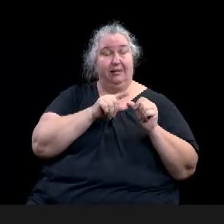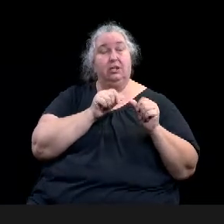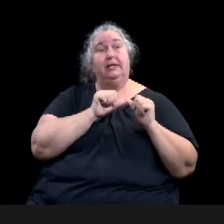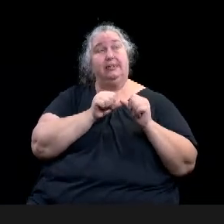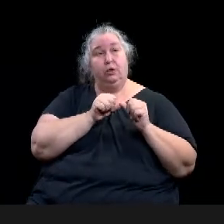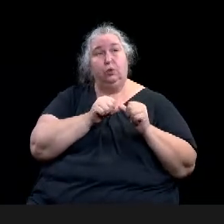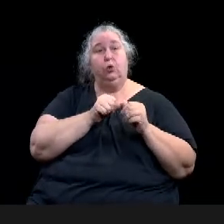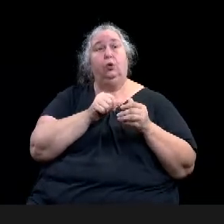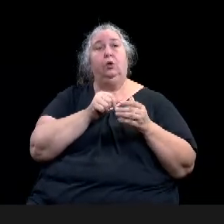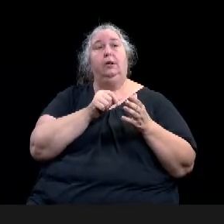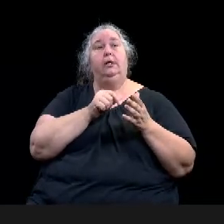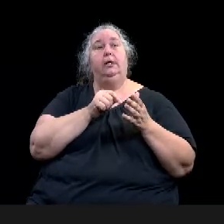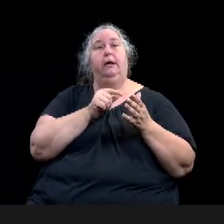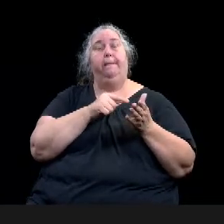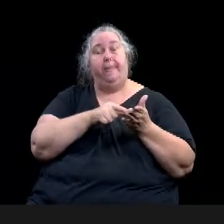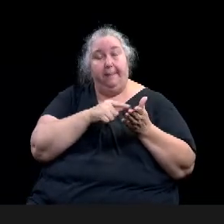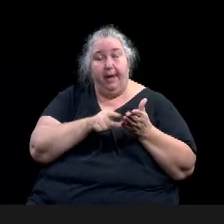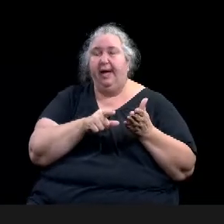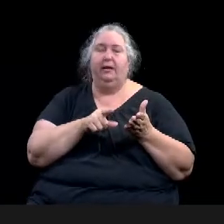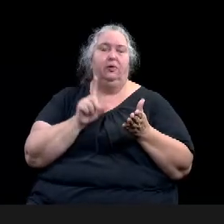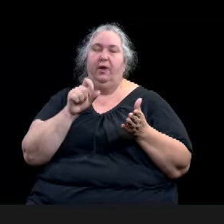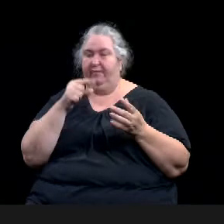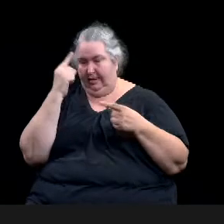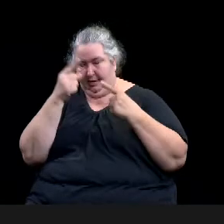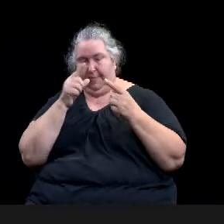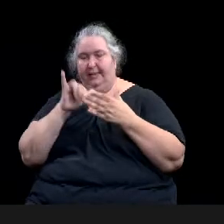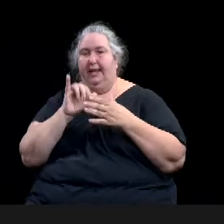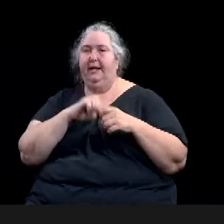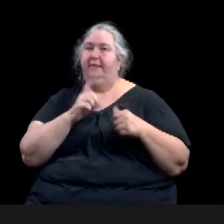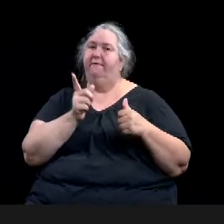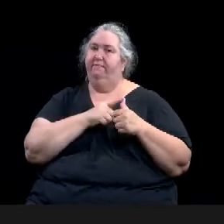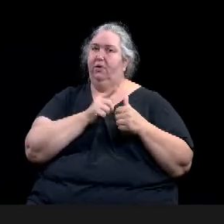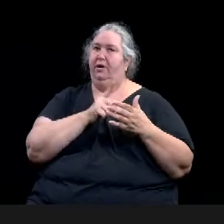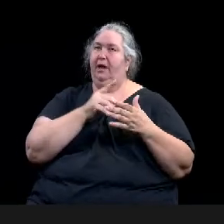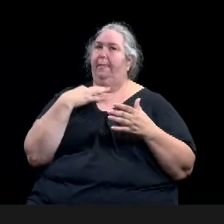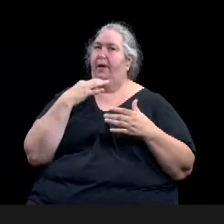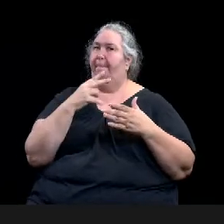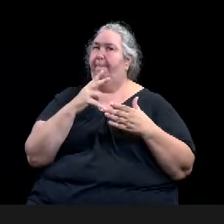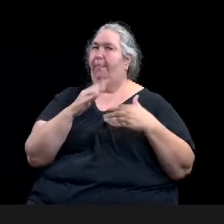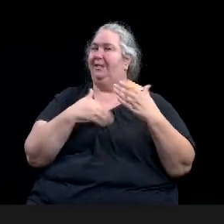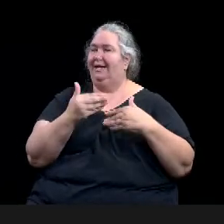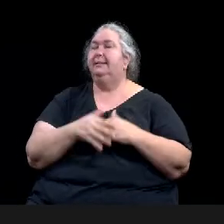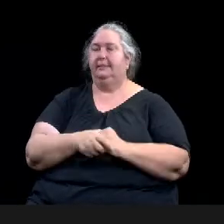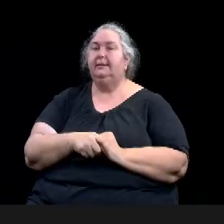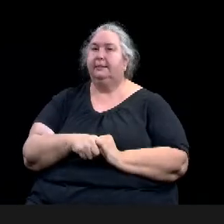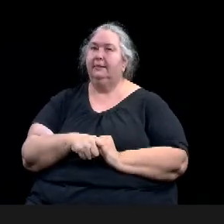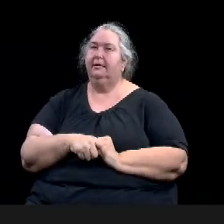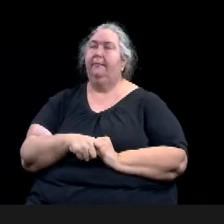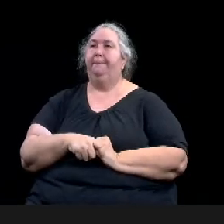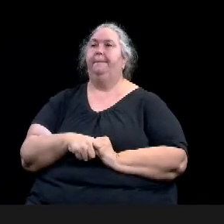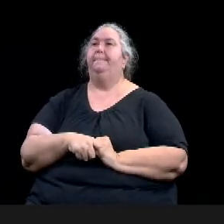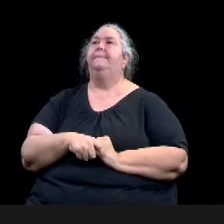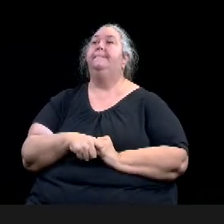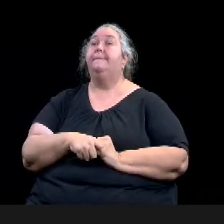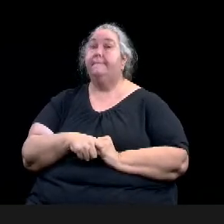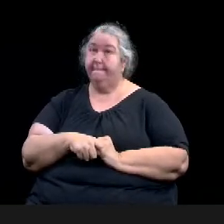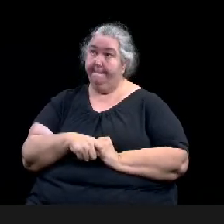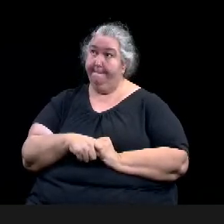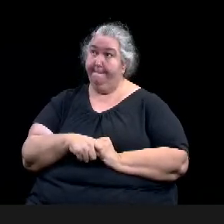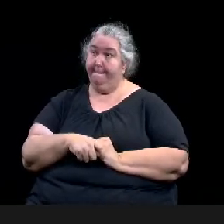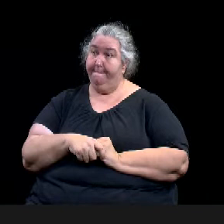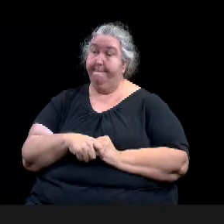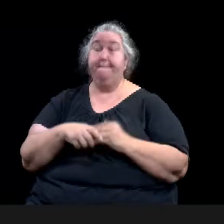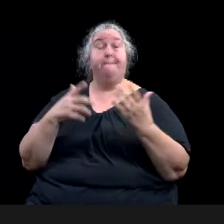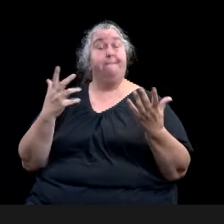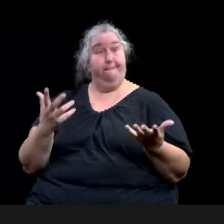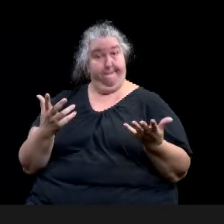So, um, as with any government program, there are always going to be rules that we must follow, but, um,